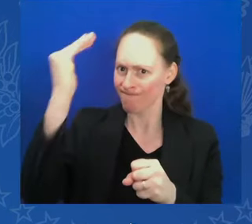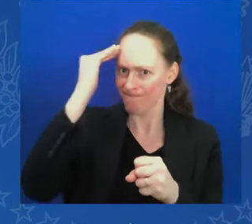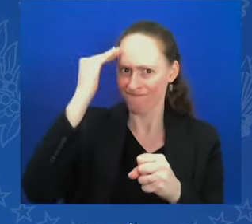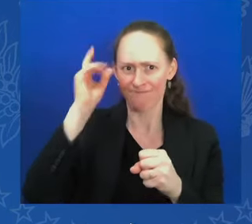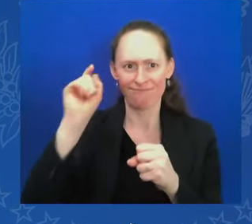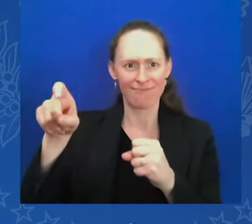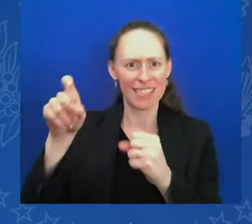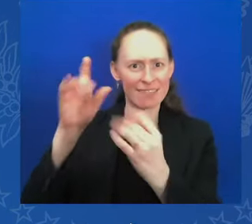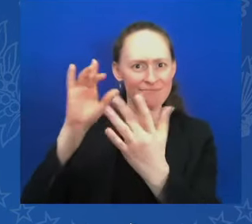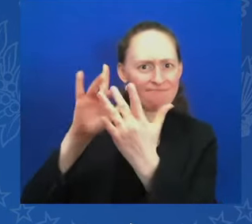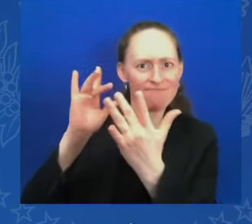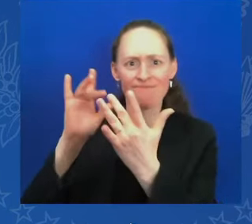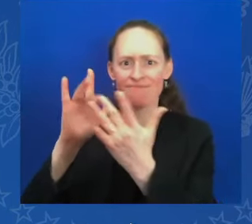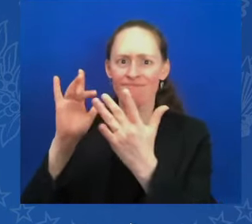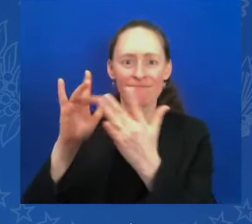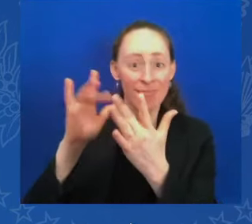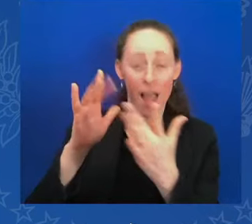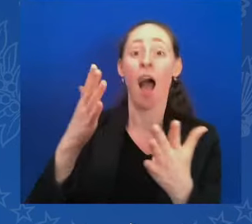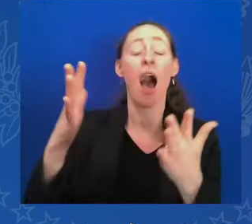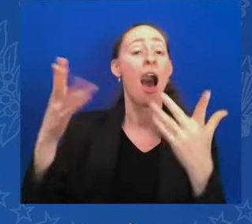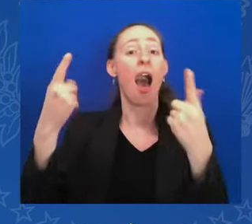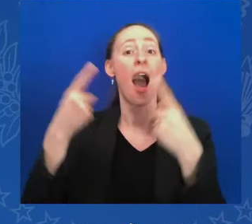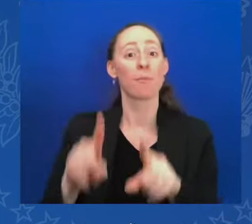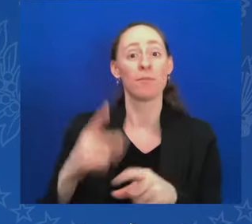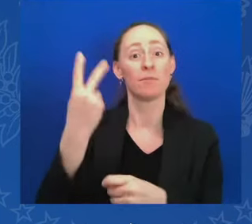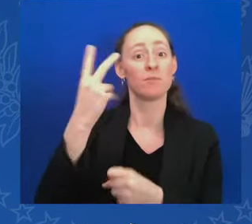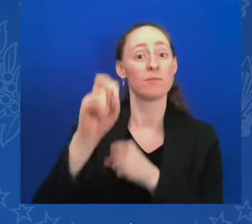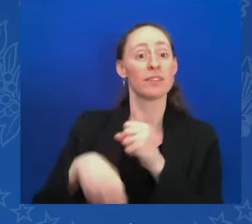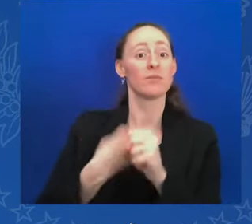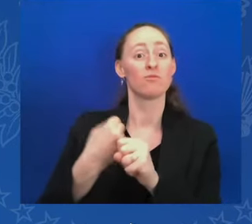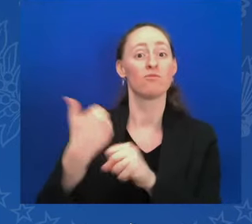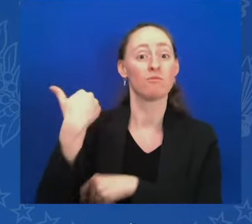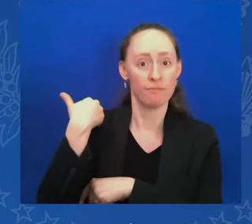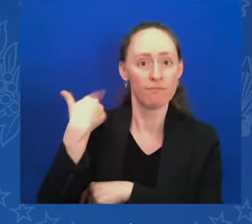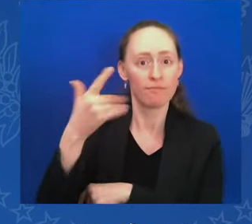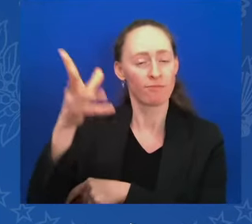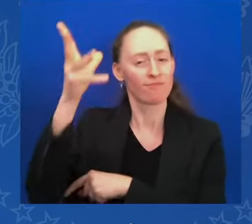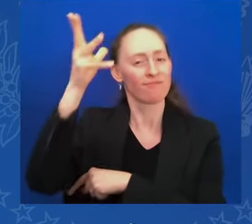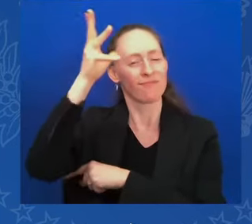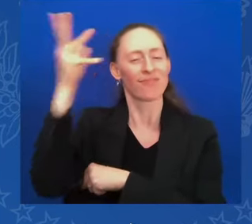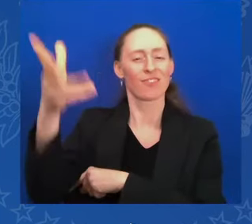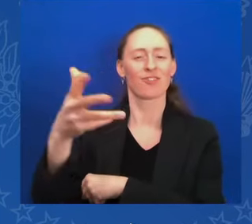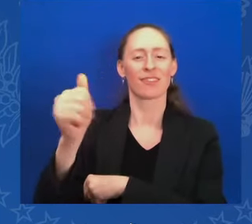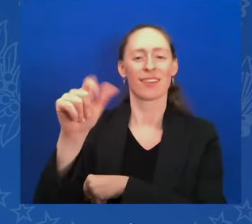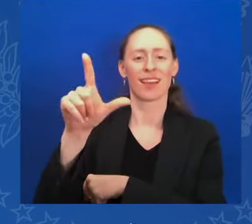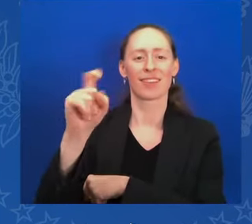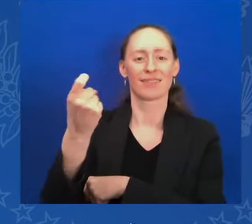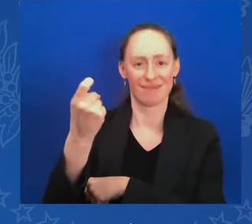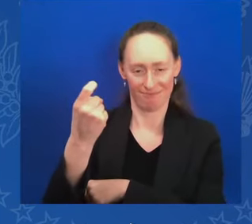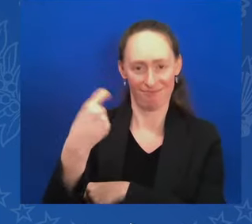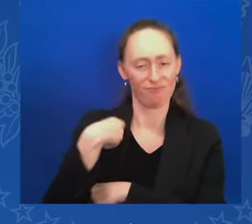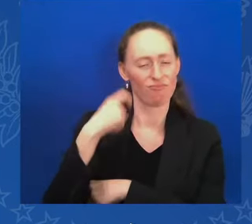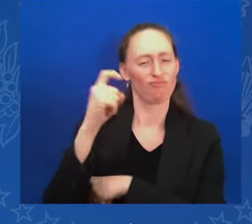to give Father Alex, by the way, the medal — the Presidential Medal of Freedom. You know,